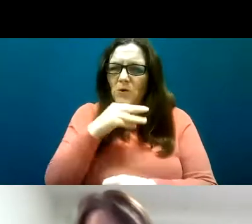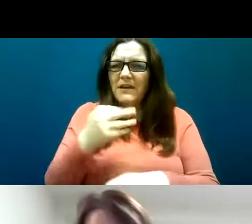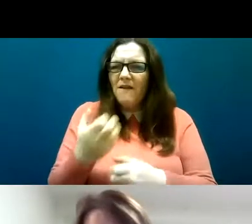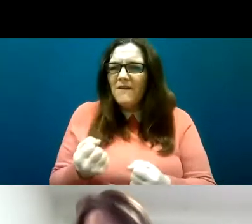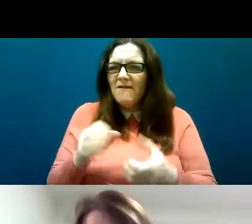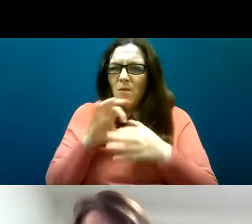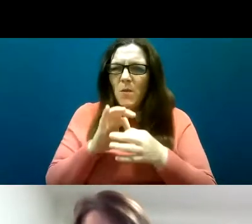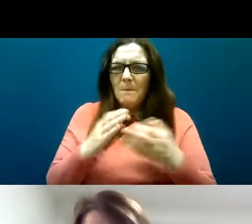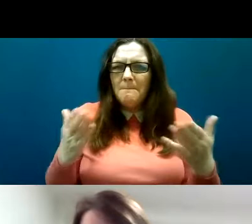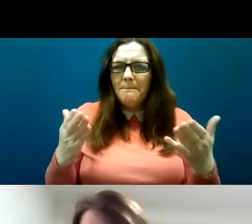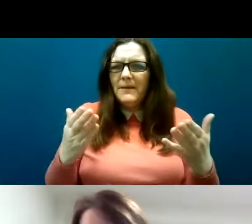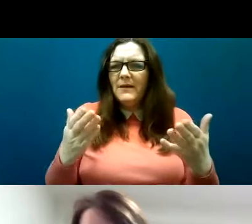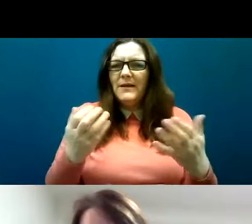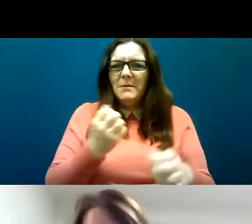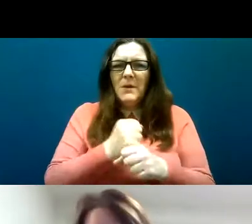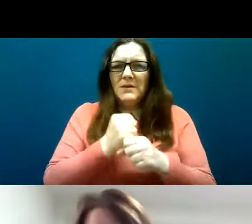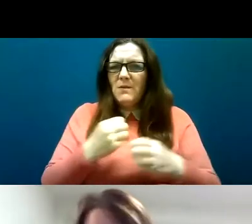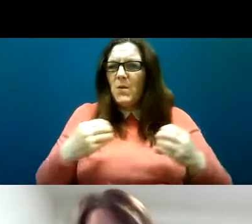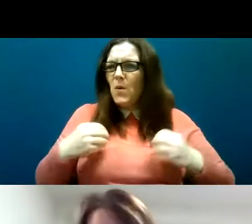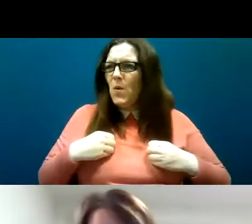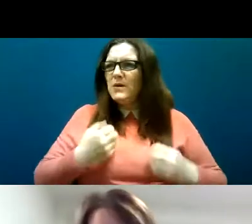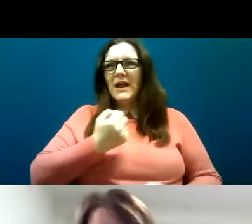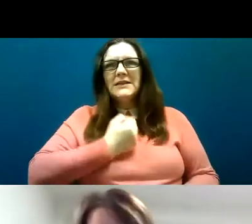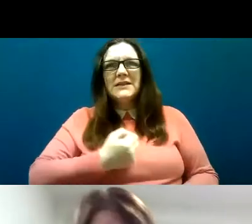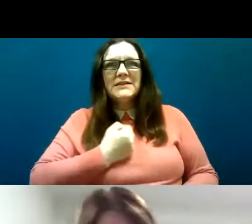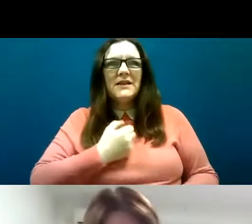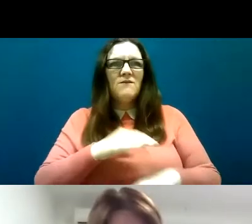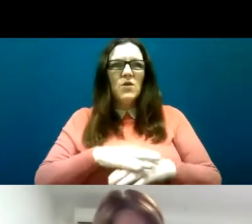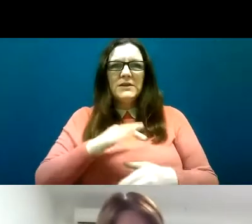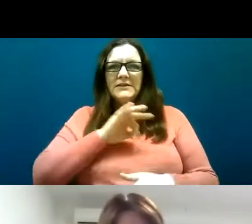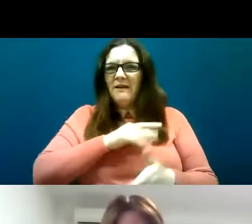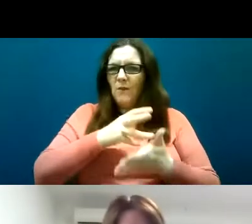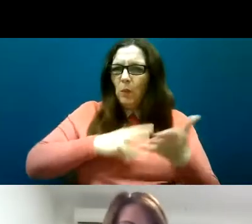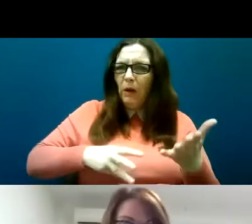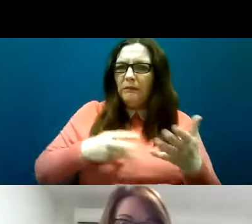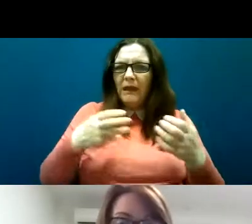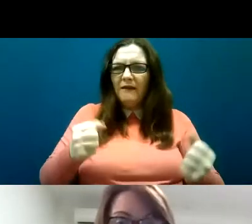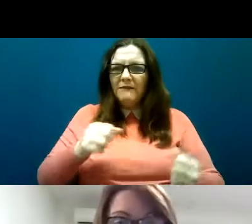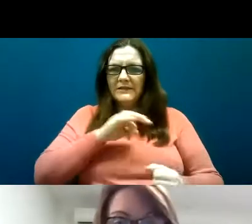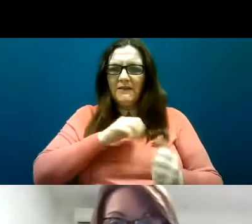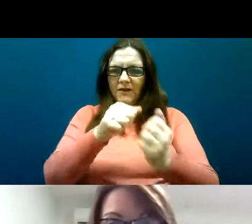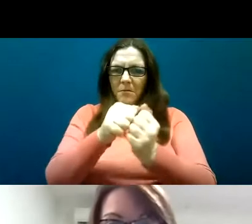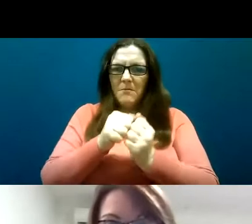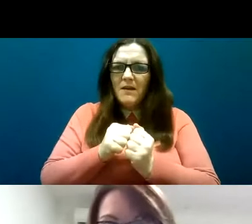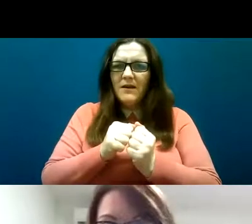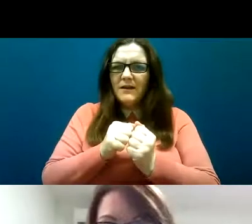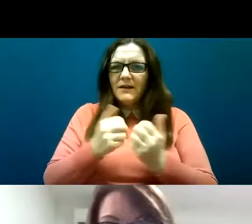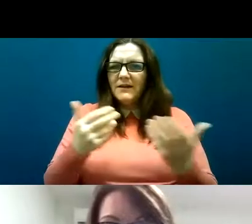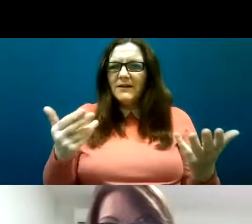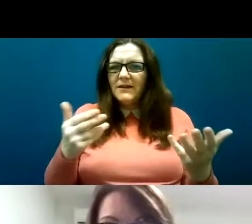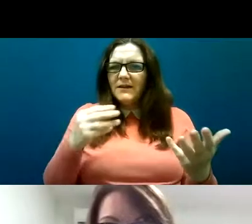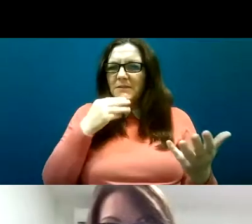in terms of our own sense of identity, our self-worth and our sense of belonging and sense of value.